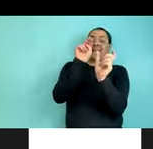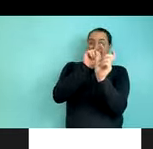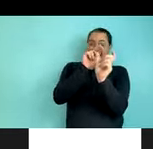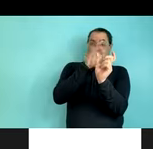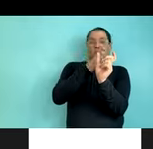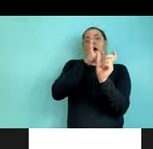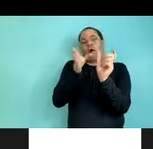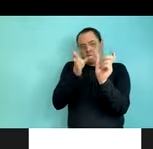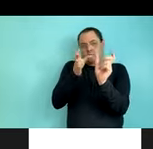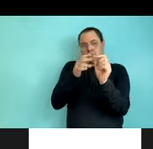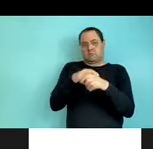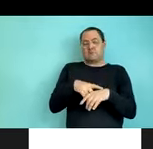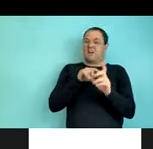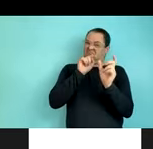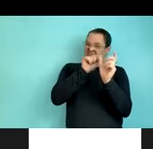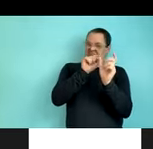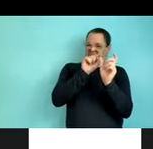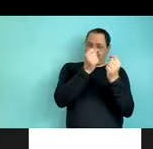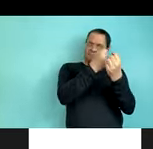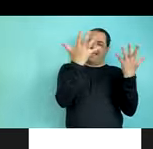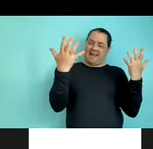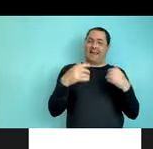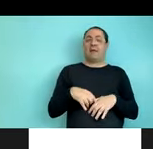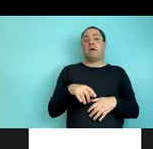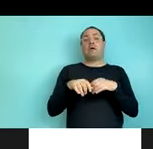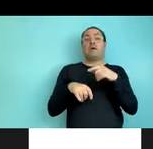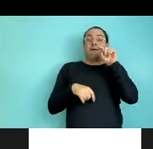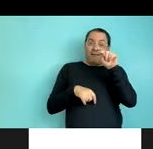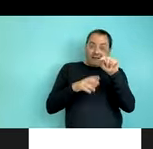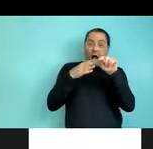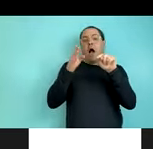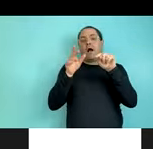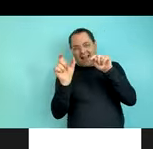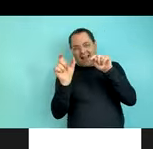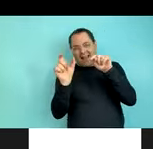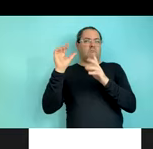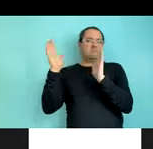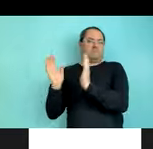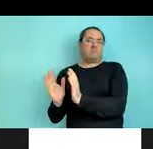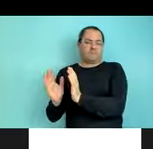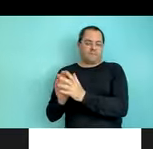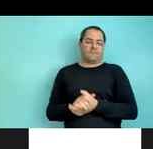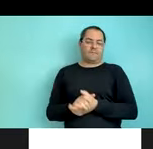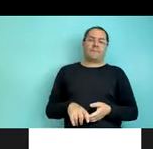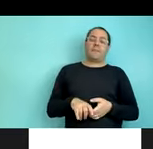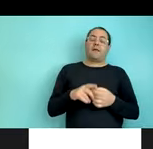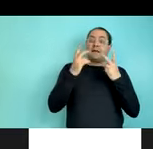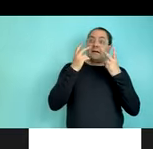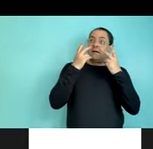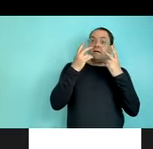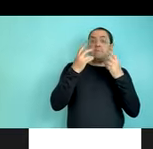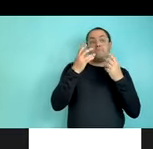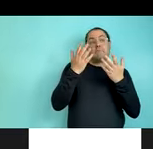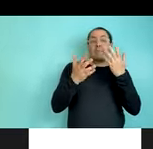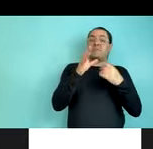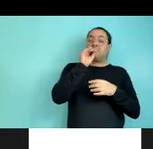among the world's spoken language. So specifically for spoken languages, where there is a dominant order, nearly two-thirds of